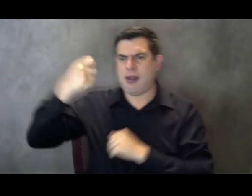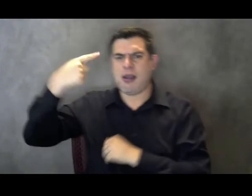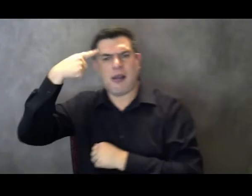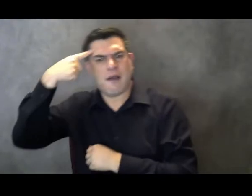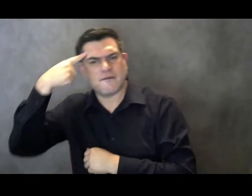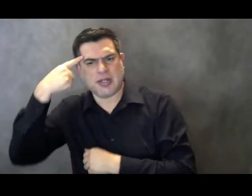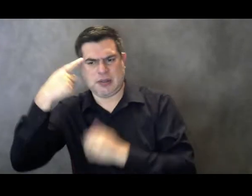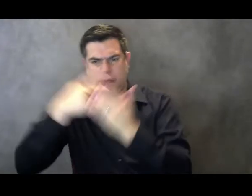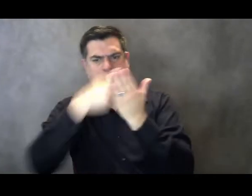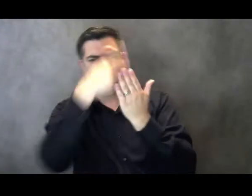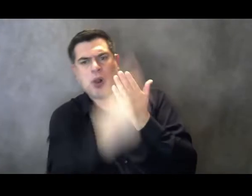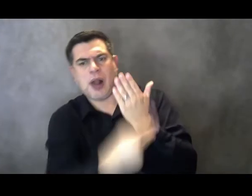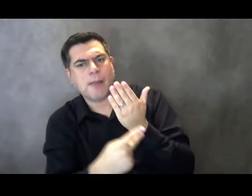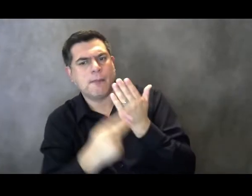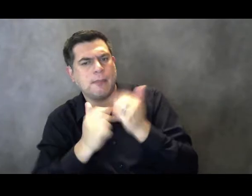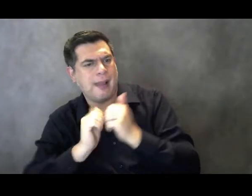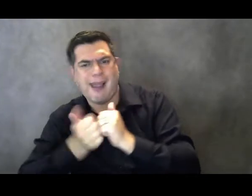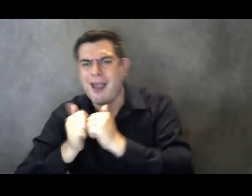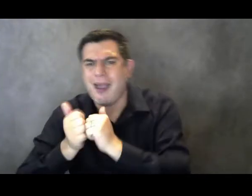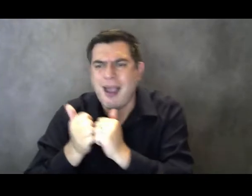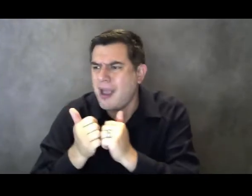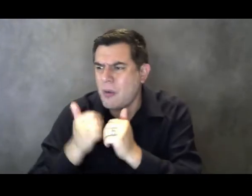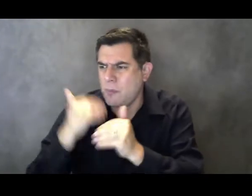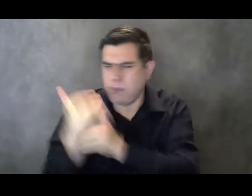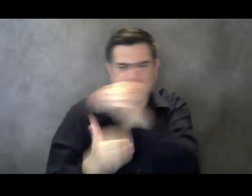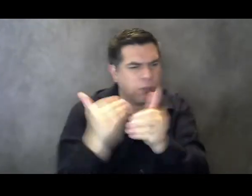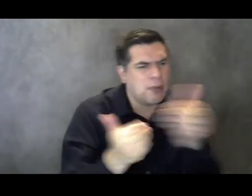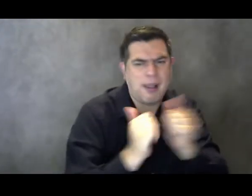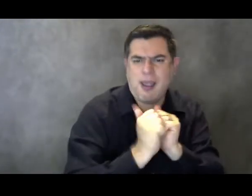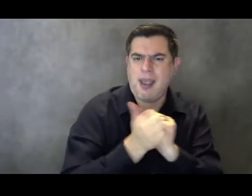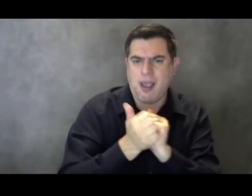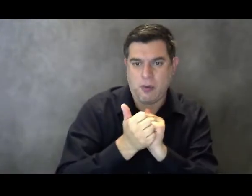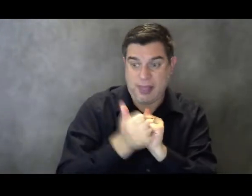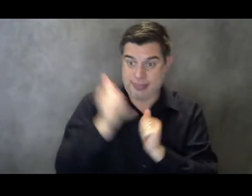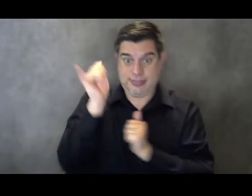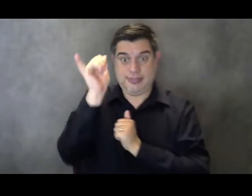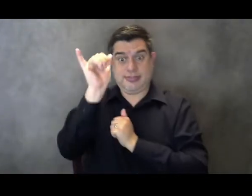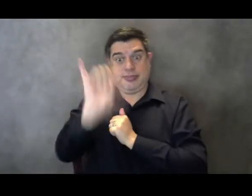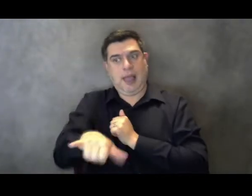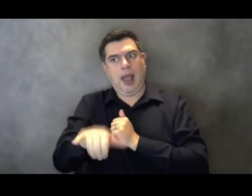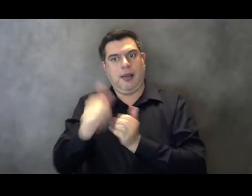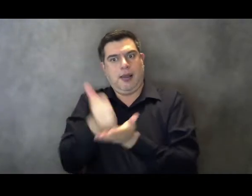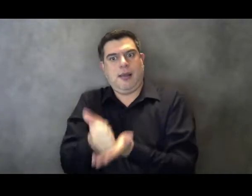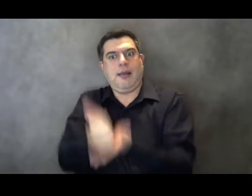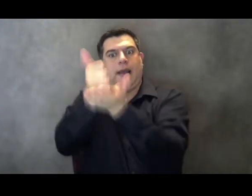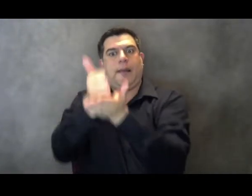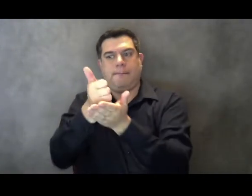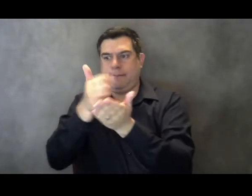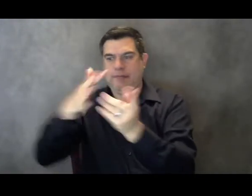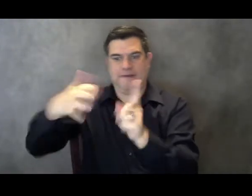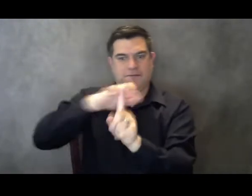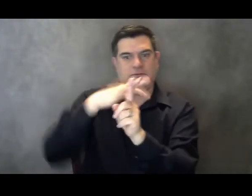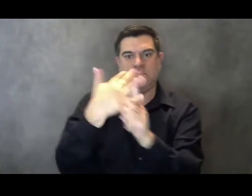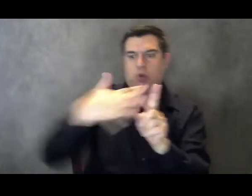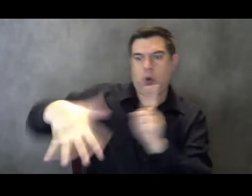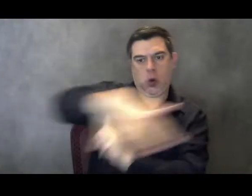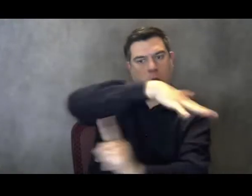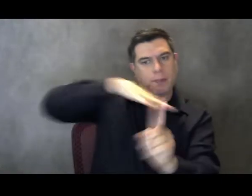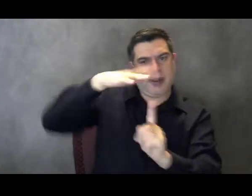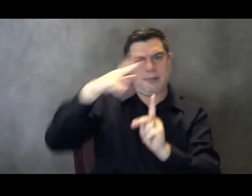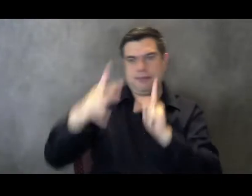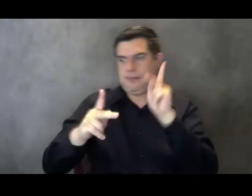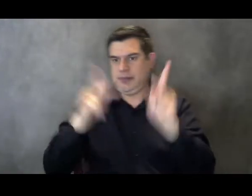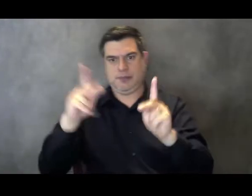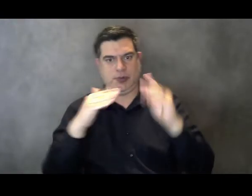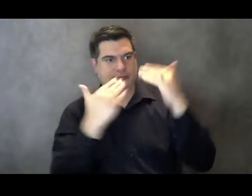Counseling and planning services facilitate transitions from more restrictive environments back